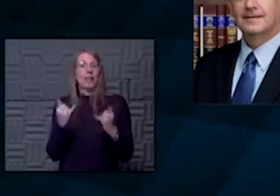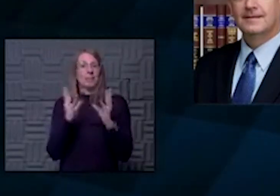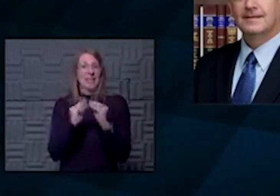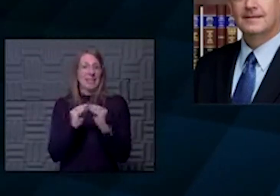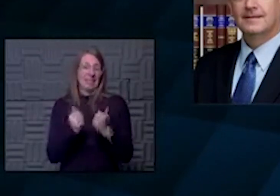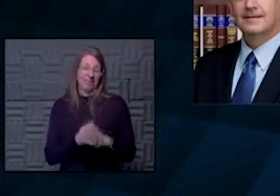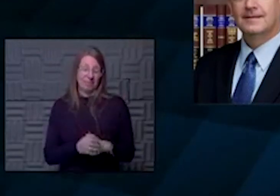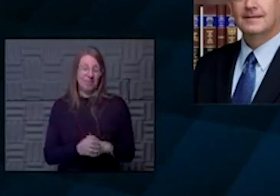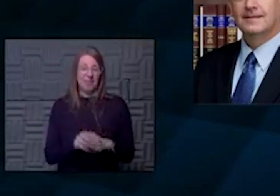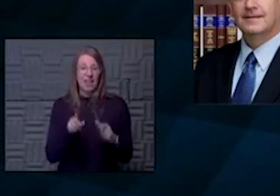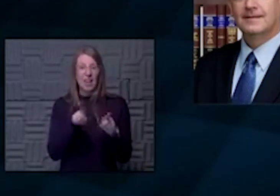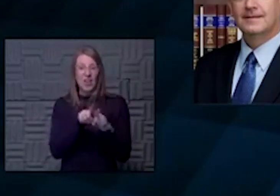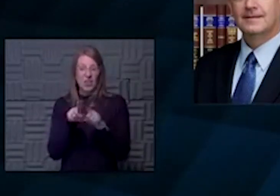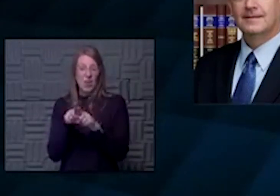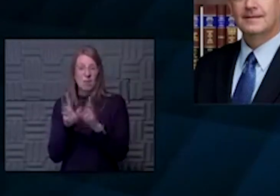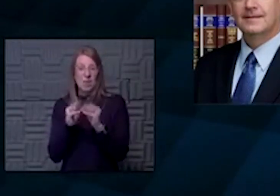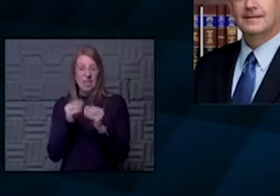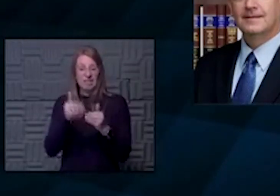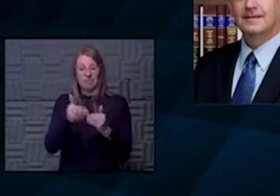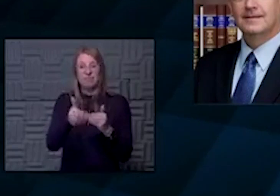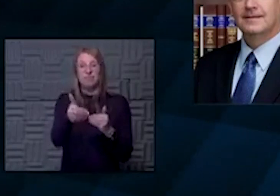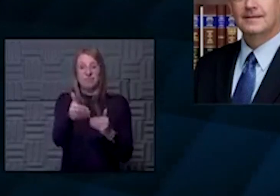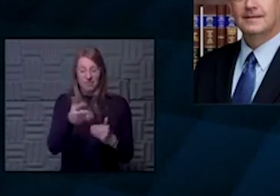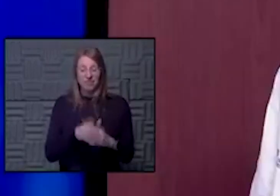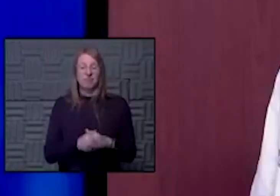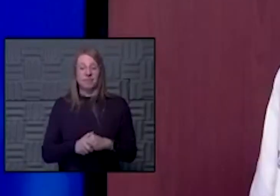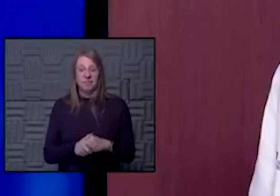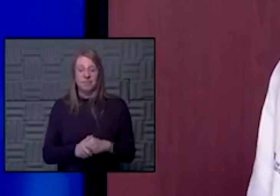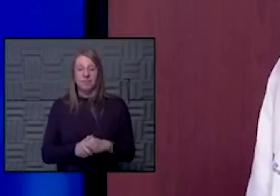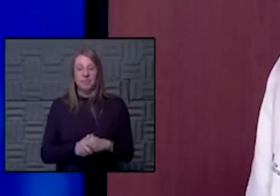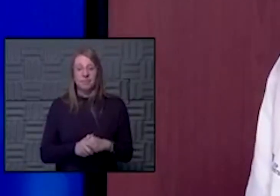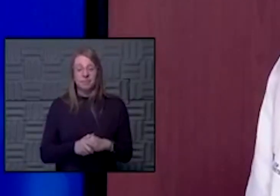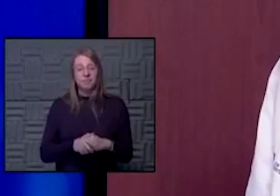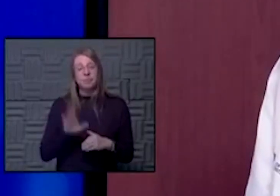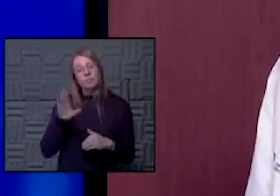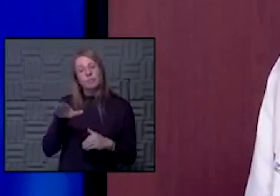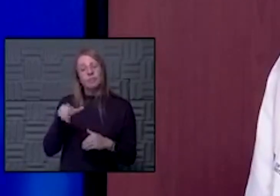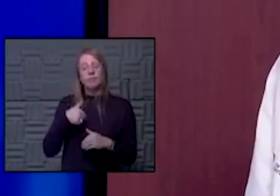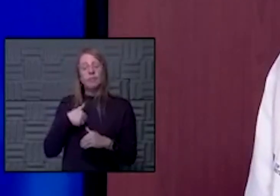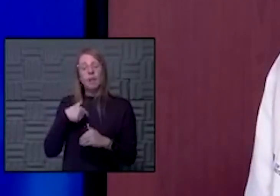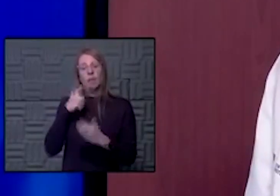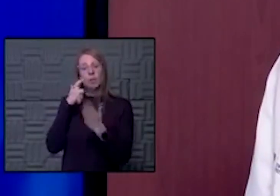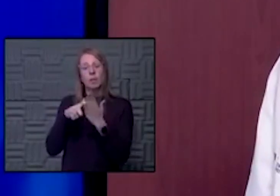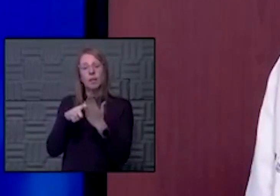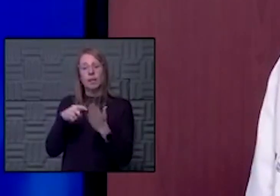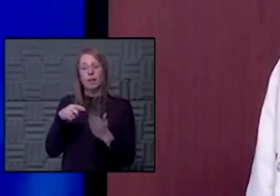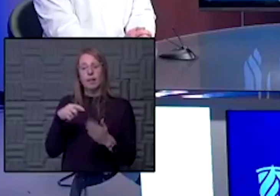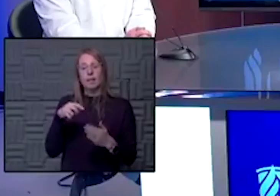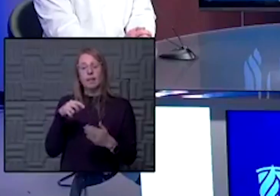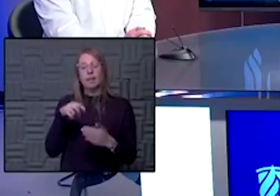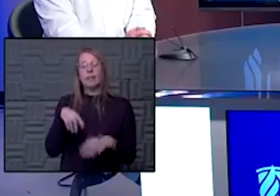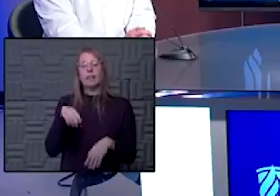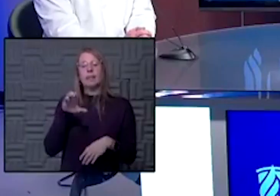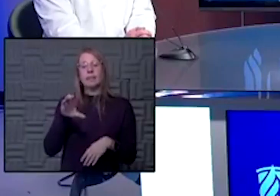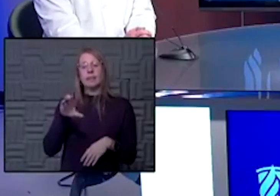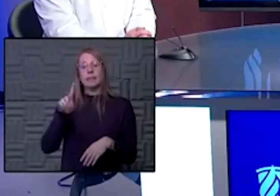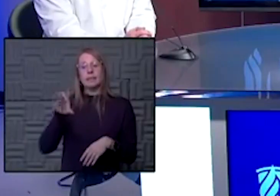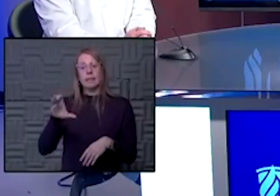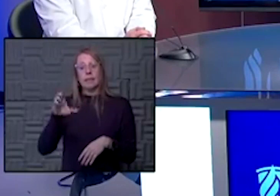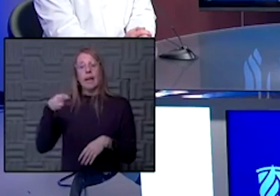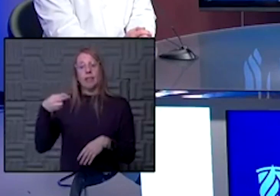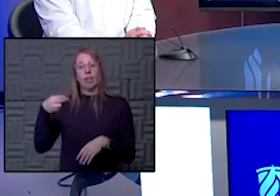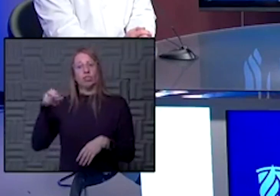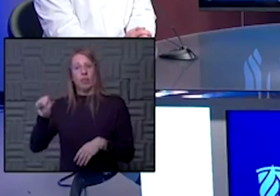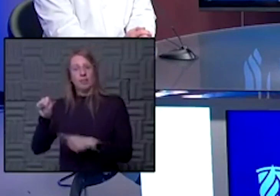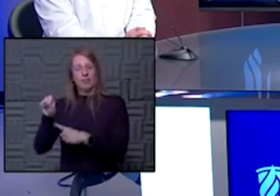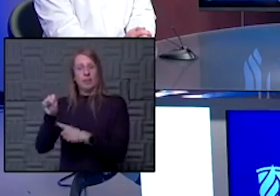subsequent meetings that follow. I'm seeing some things coming out of both CDC and HHS and some predictions saying that we may have enough